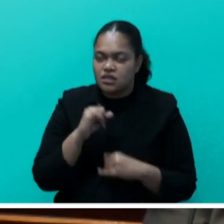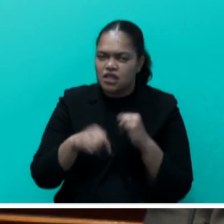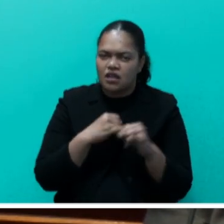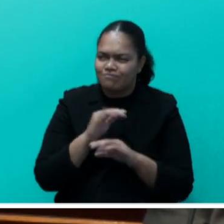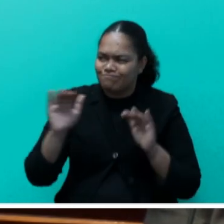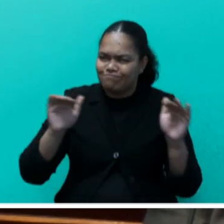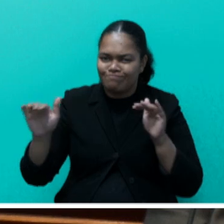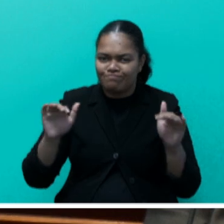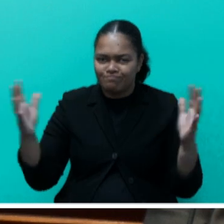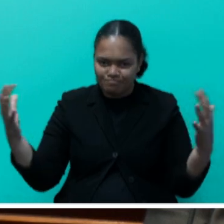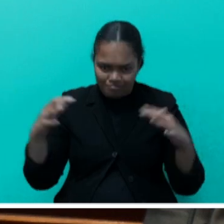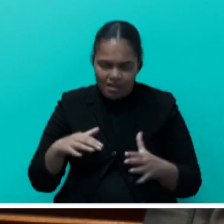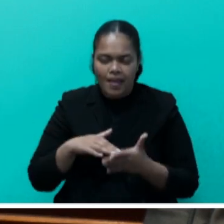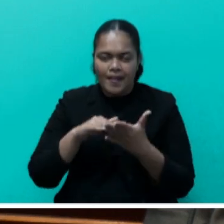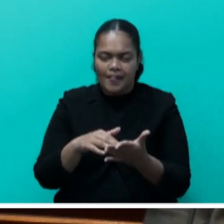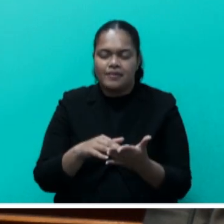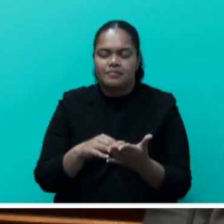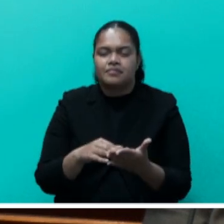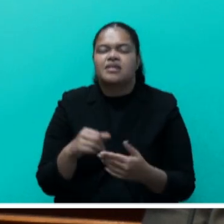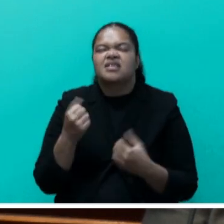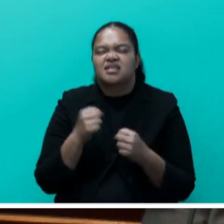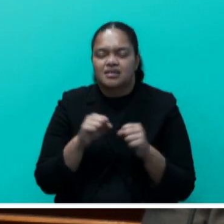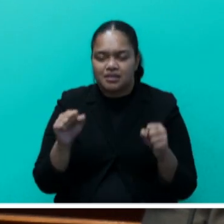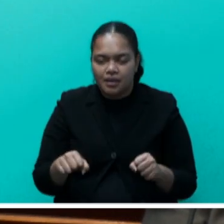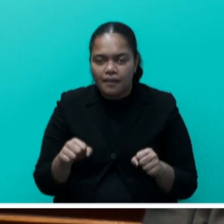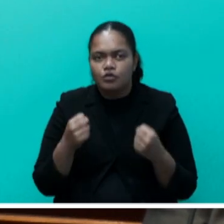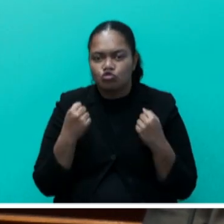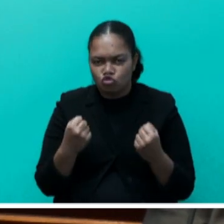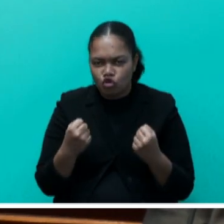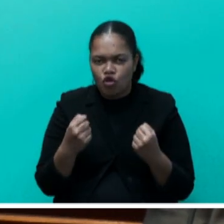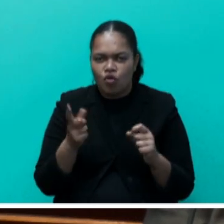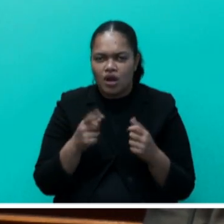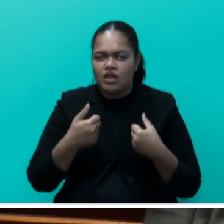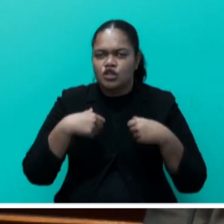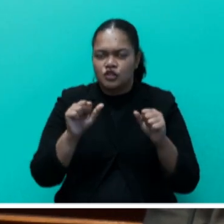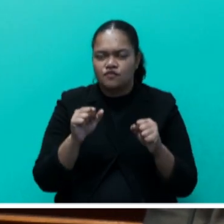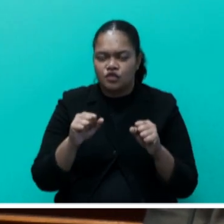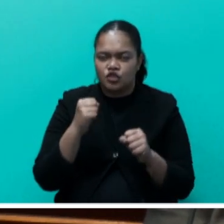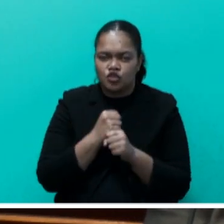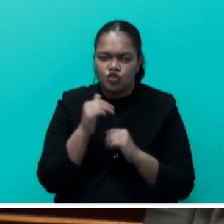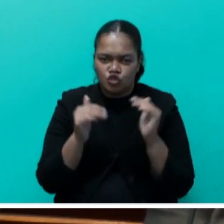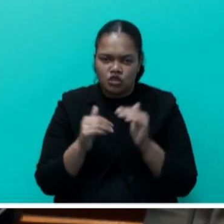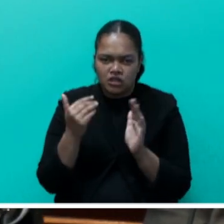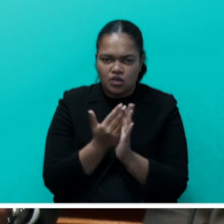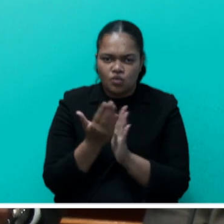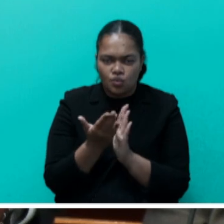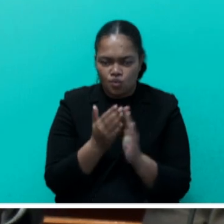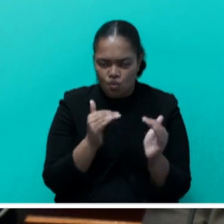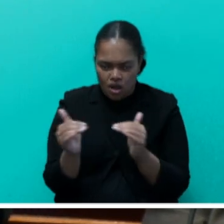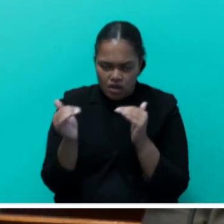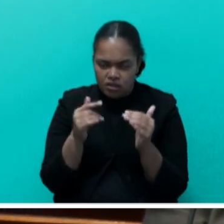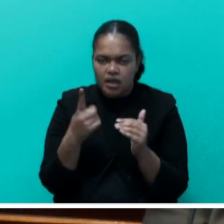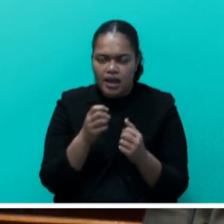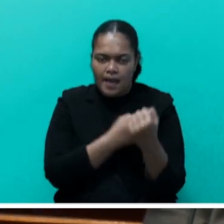health systems, build strong institutions, achieve gender equality, and empower youth. It